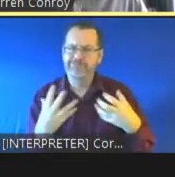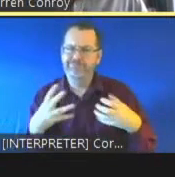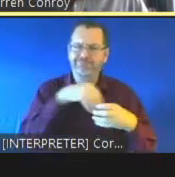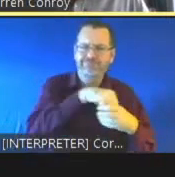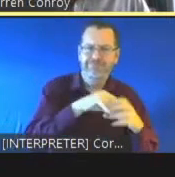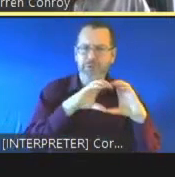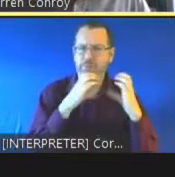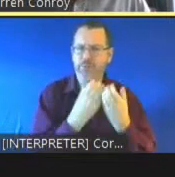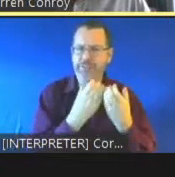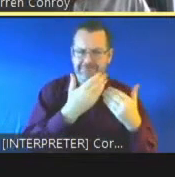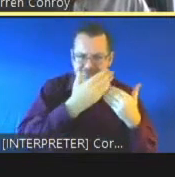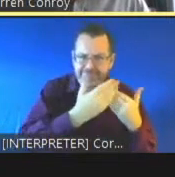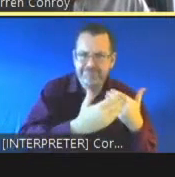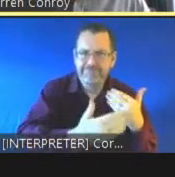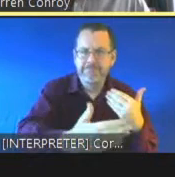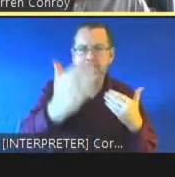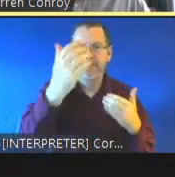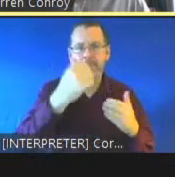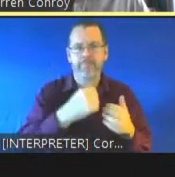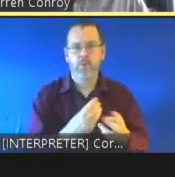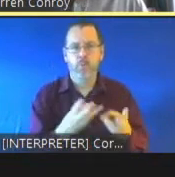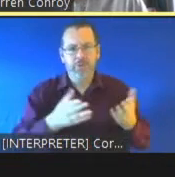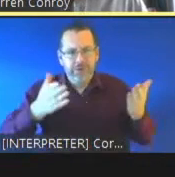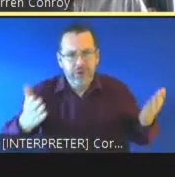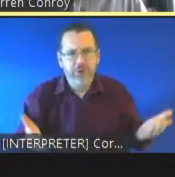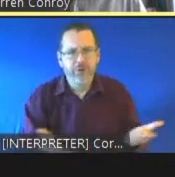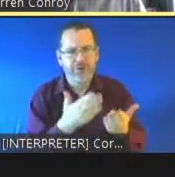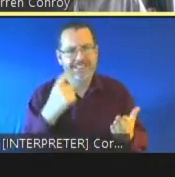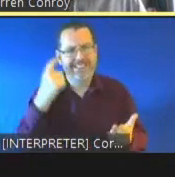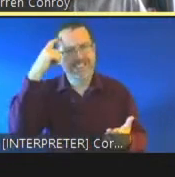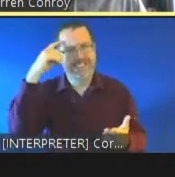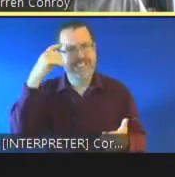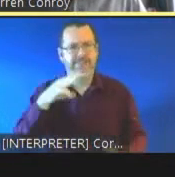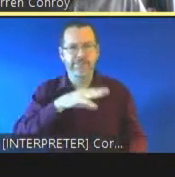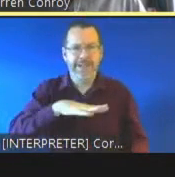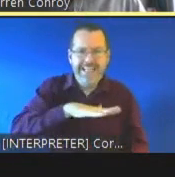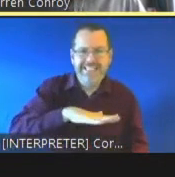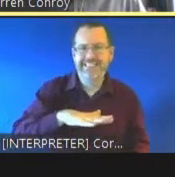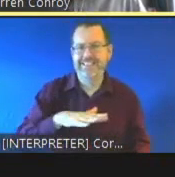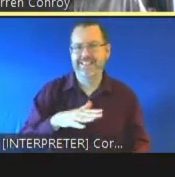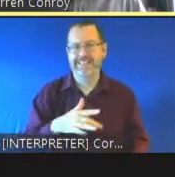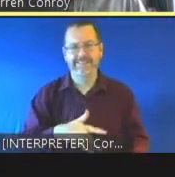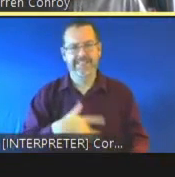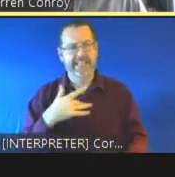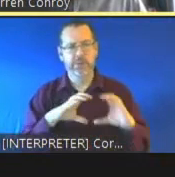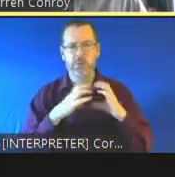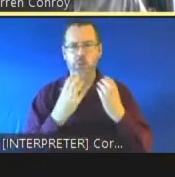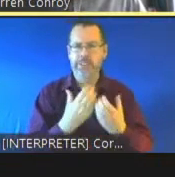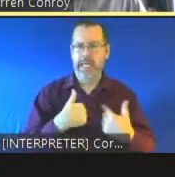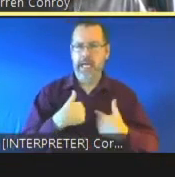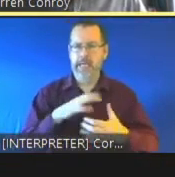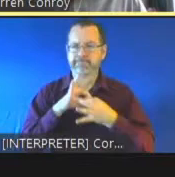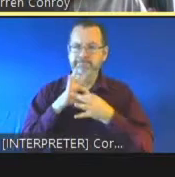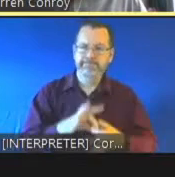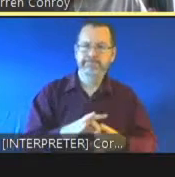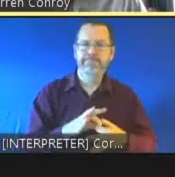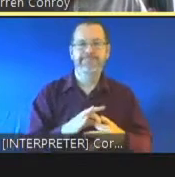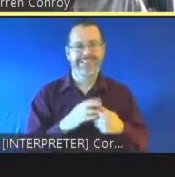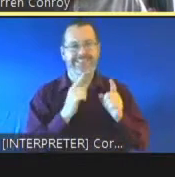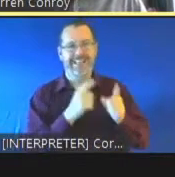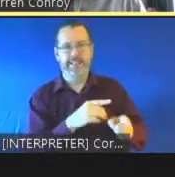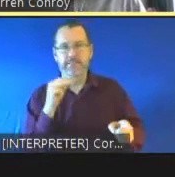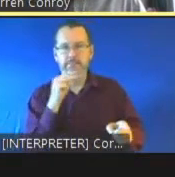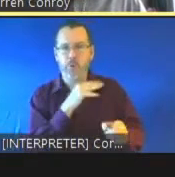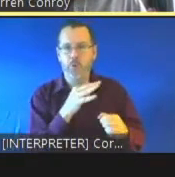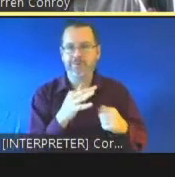and belonging or a sense of community are all strong drivers in building connectedness in building resilience and grounding young people